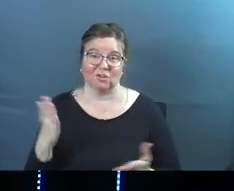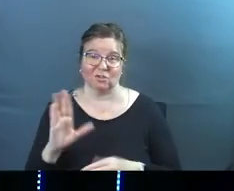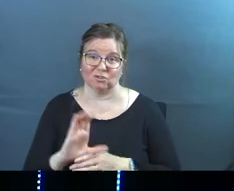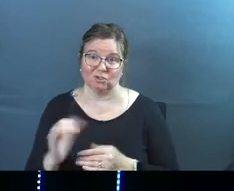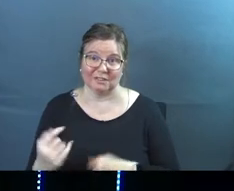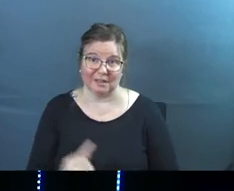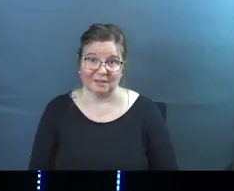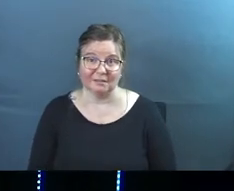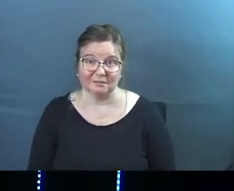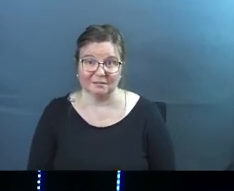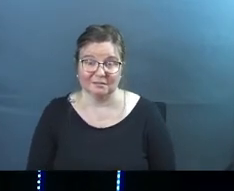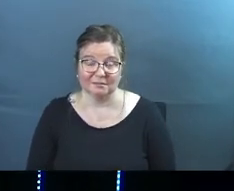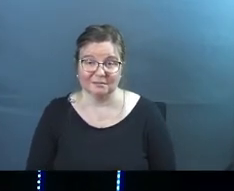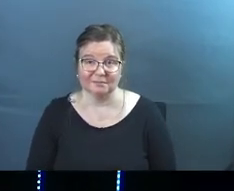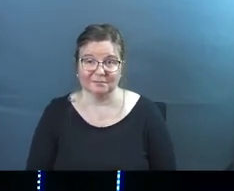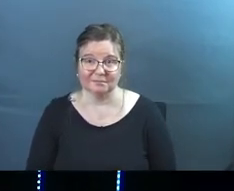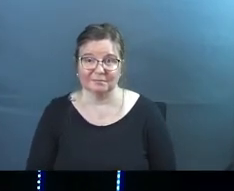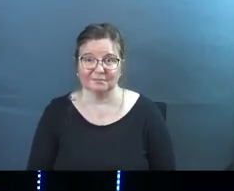here in church today